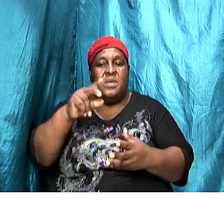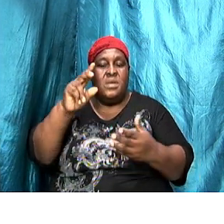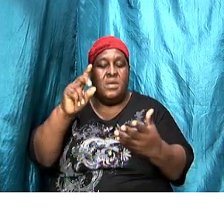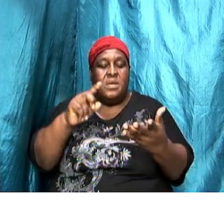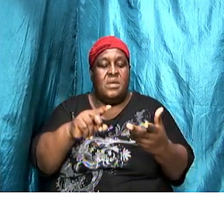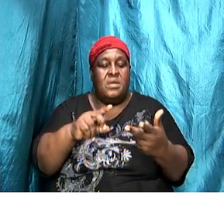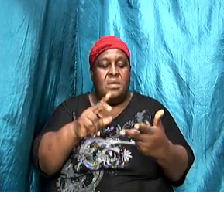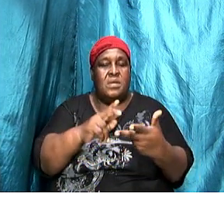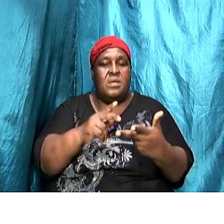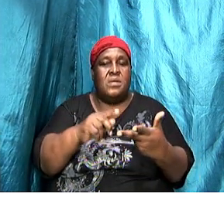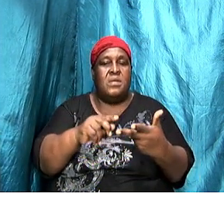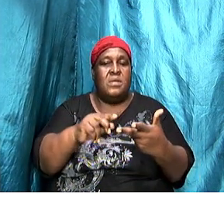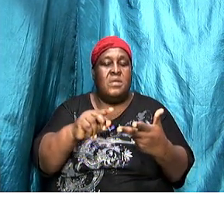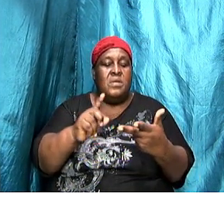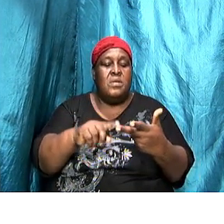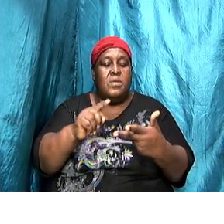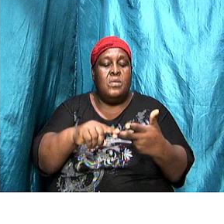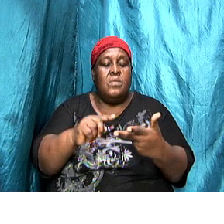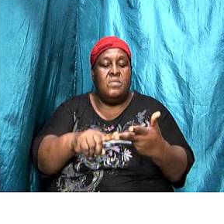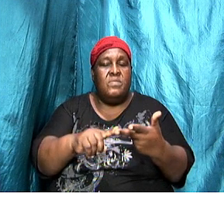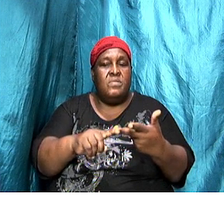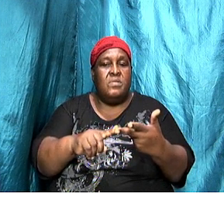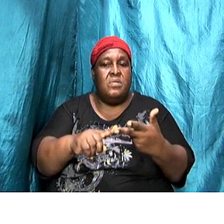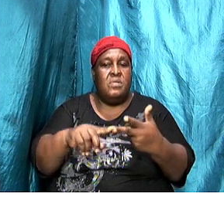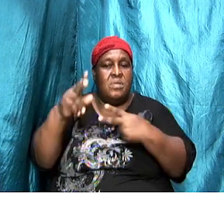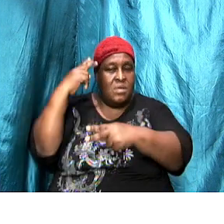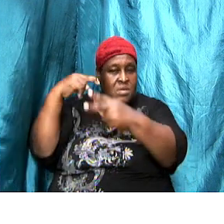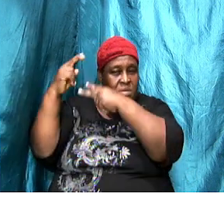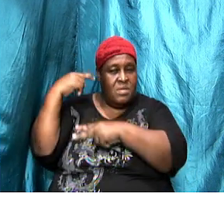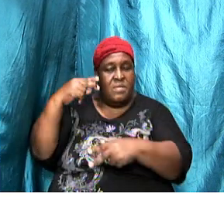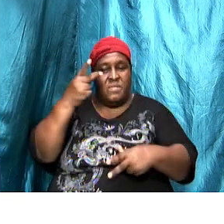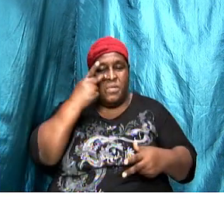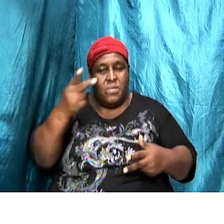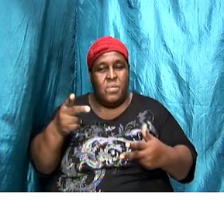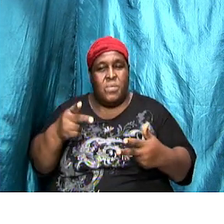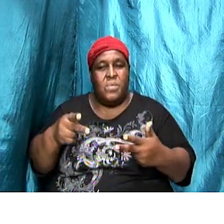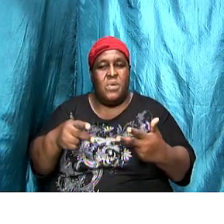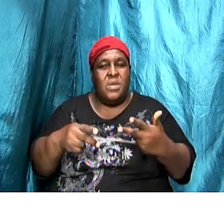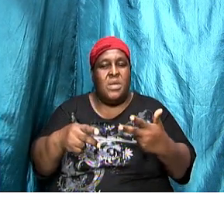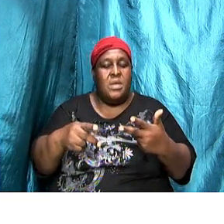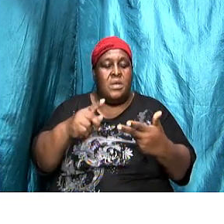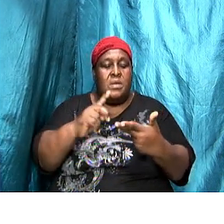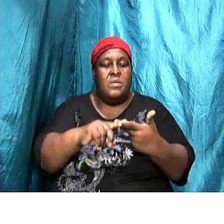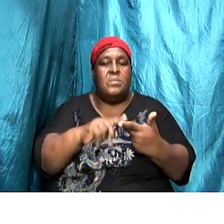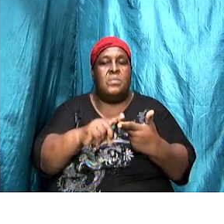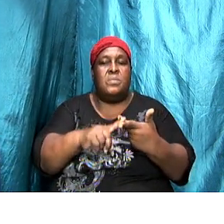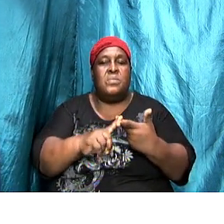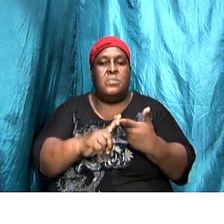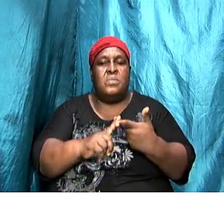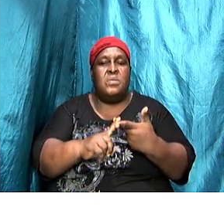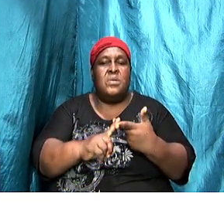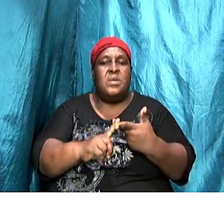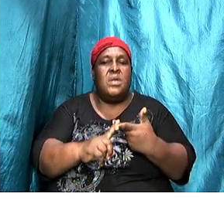the representative view. And finally, there is what is called the prophetic view.